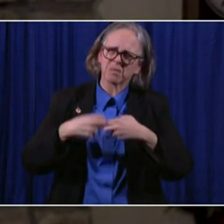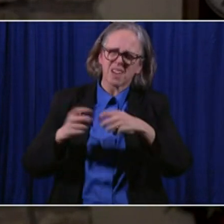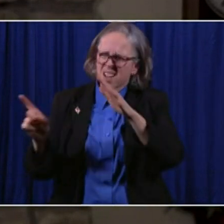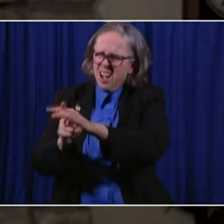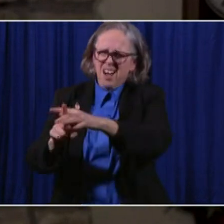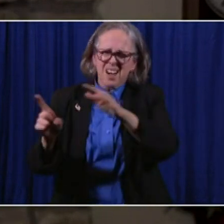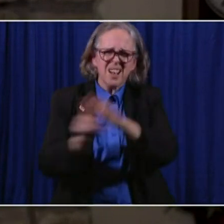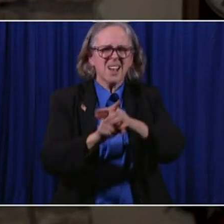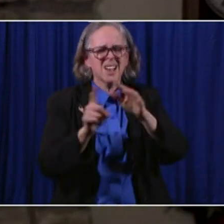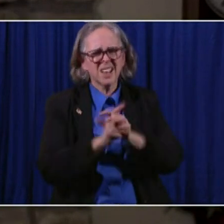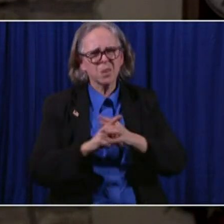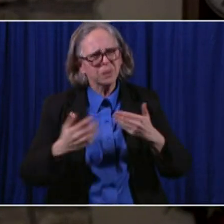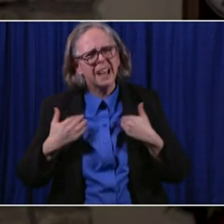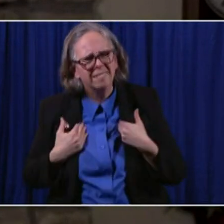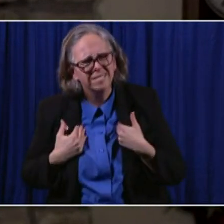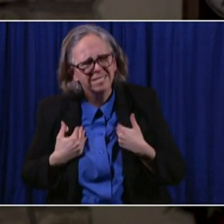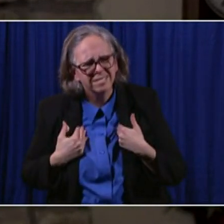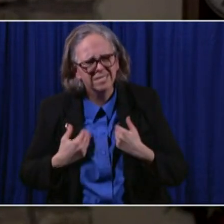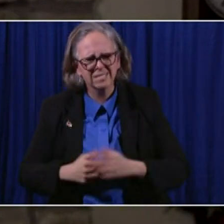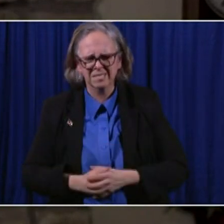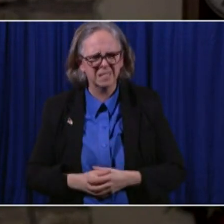there really are not partisan differences.